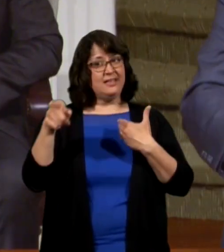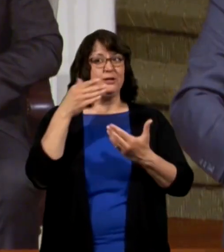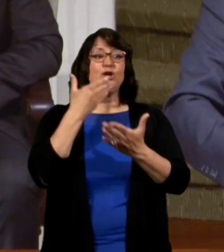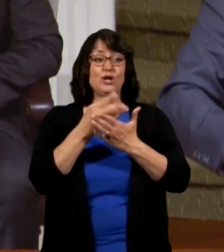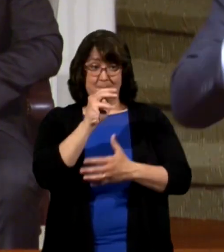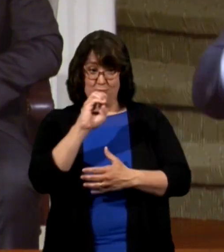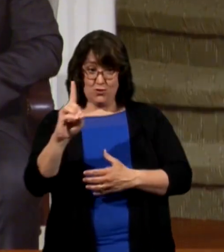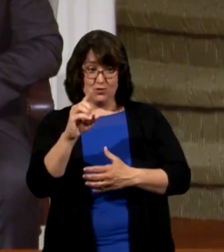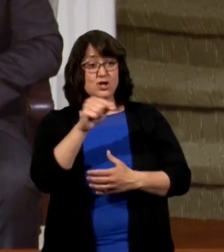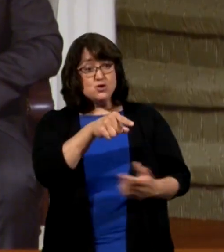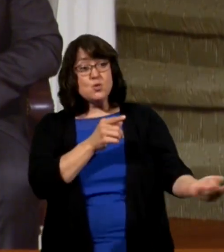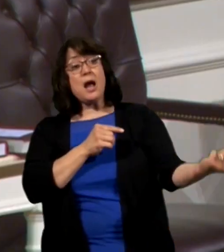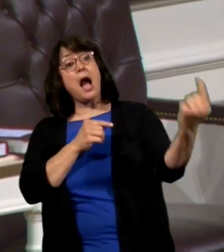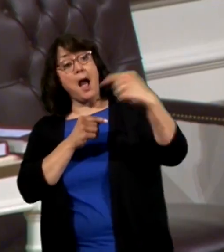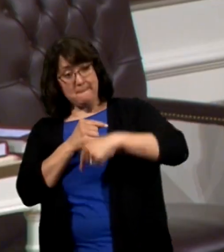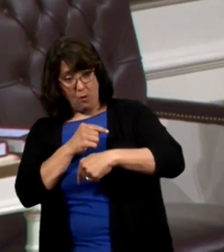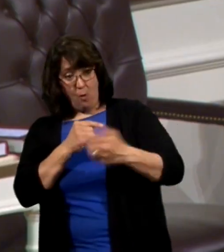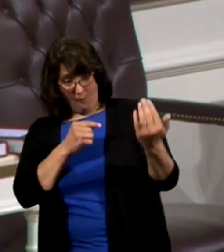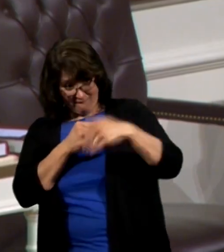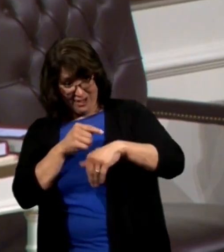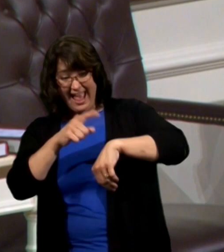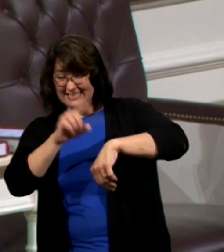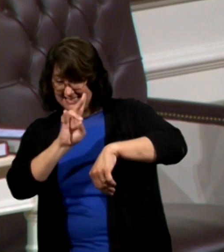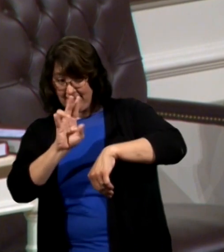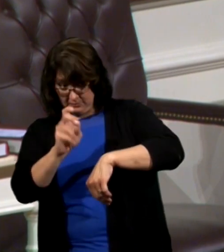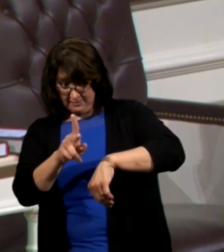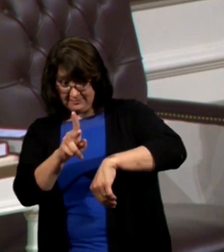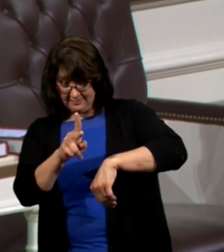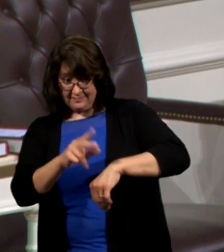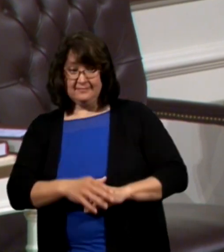a good mood you come over around seven